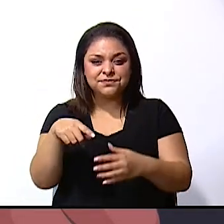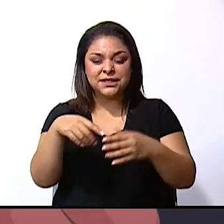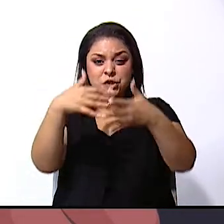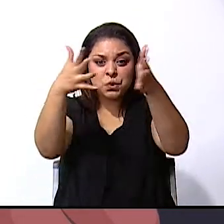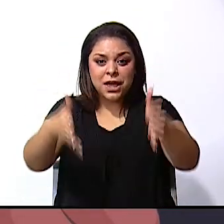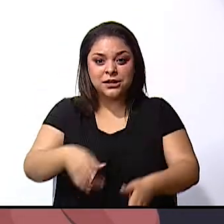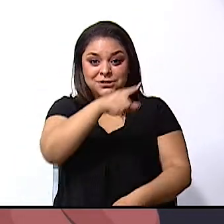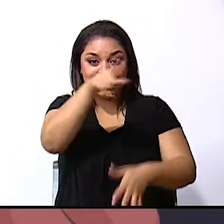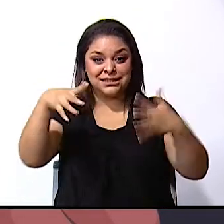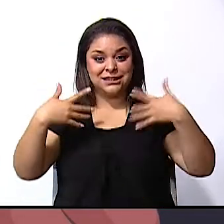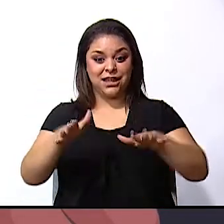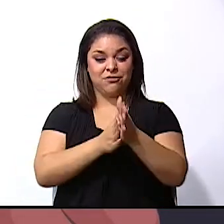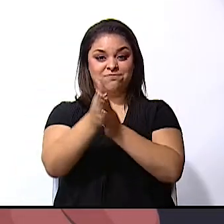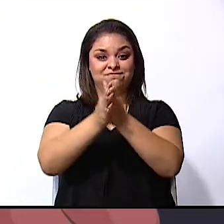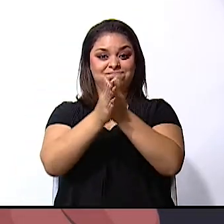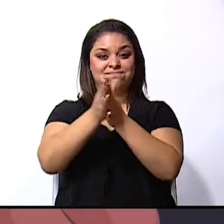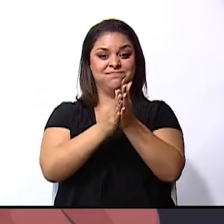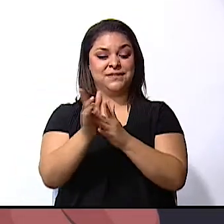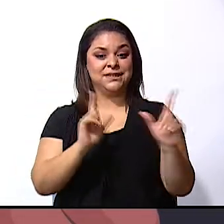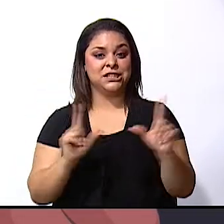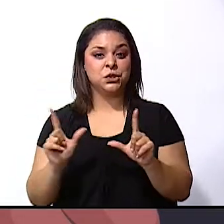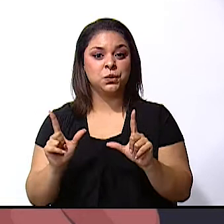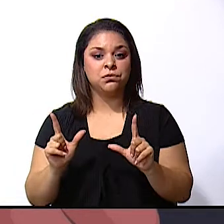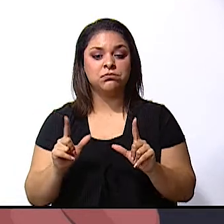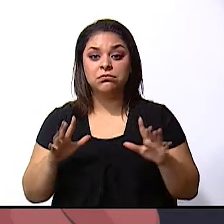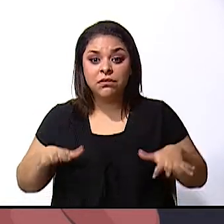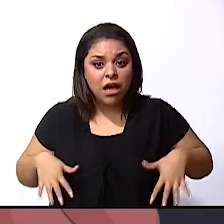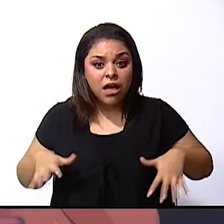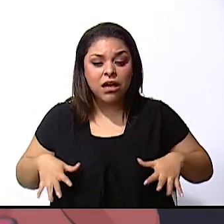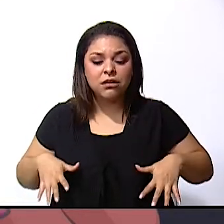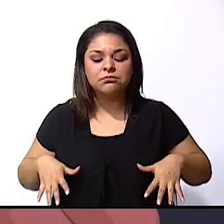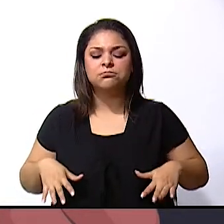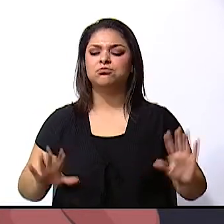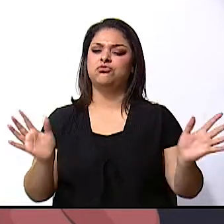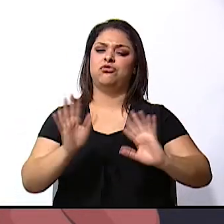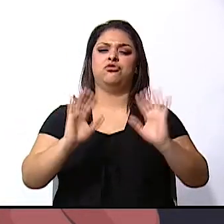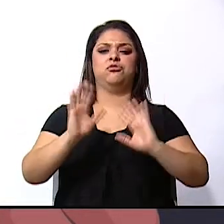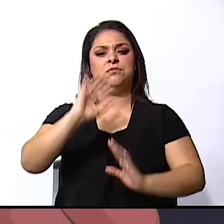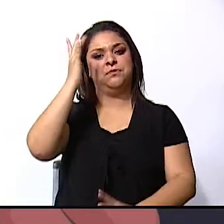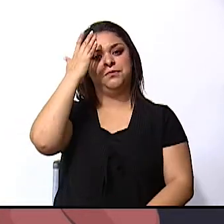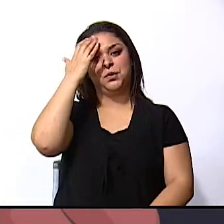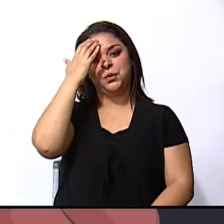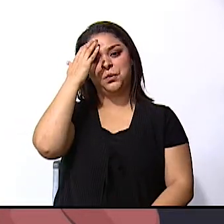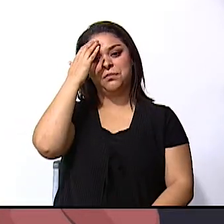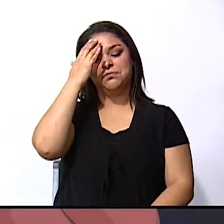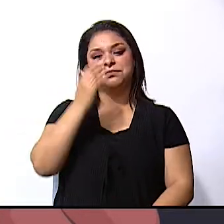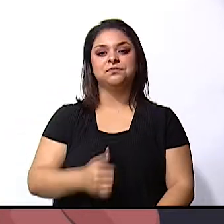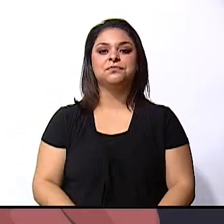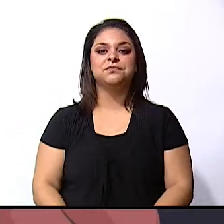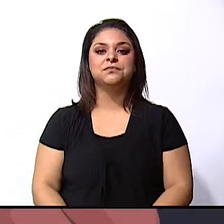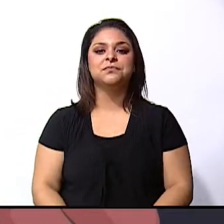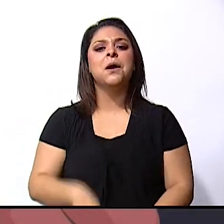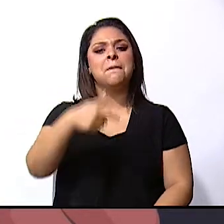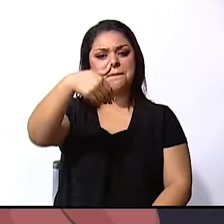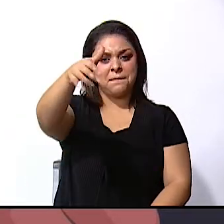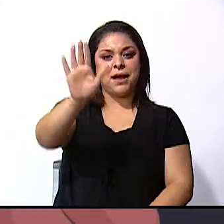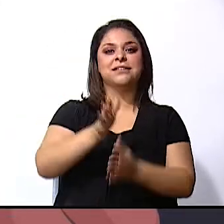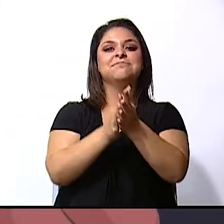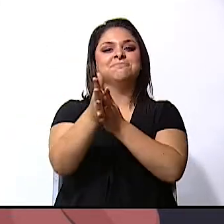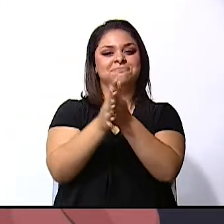hands already no not yet okay don't worry please go and wash your hands